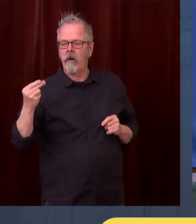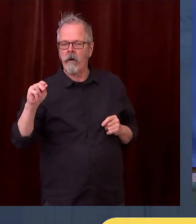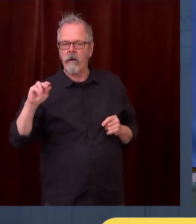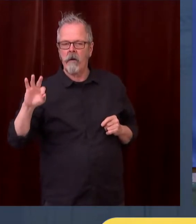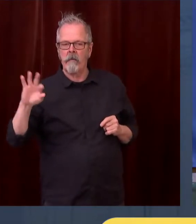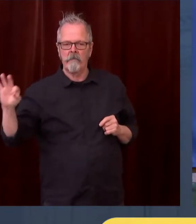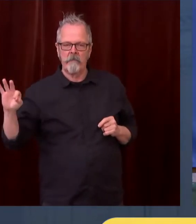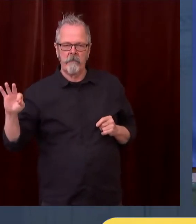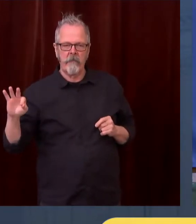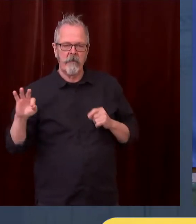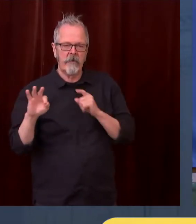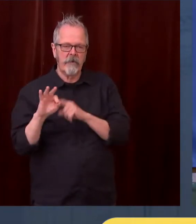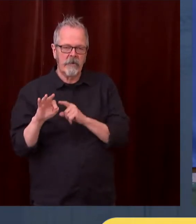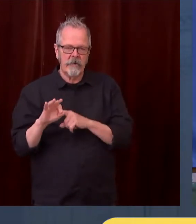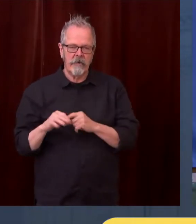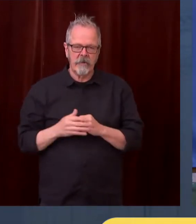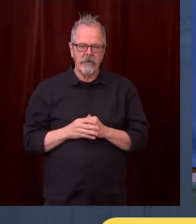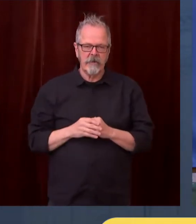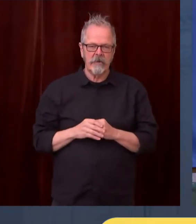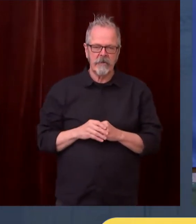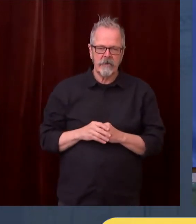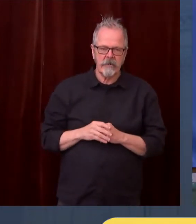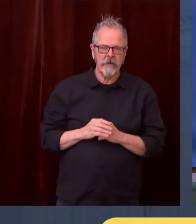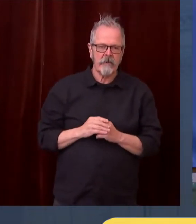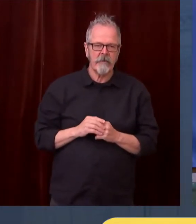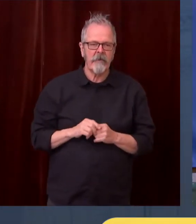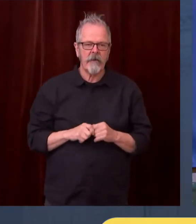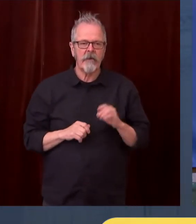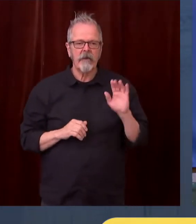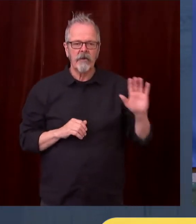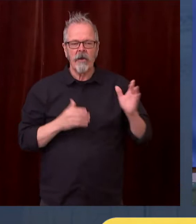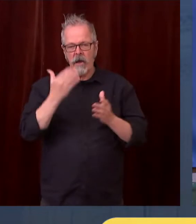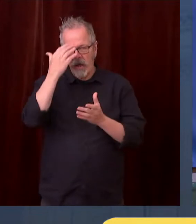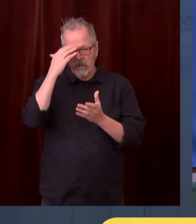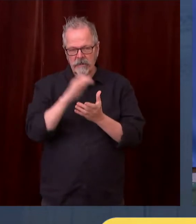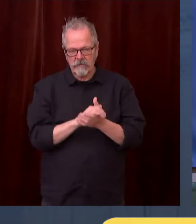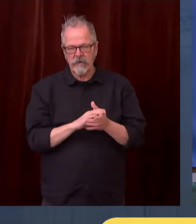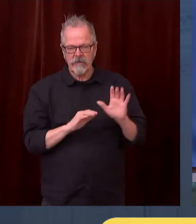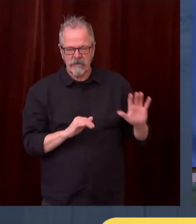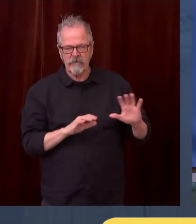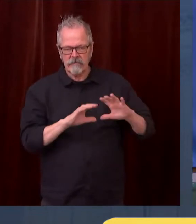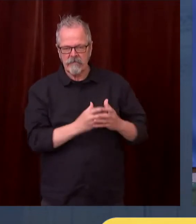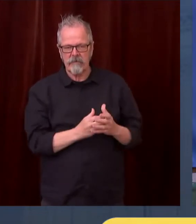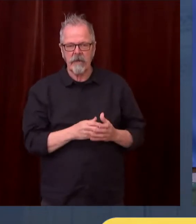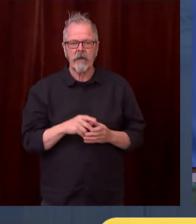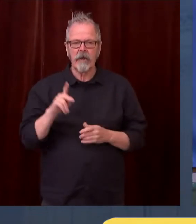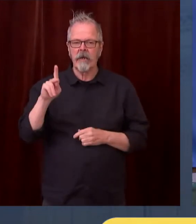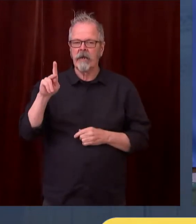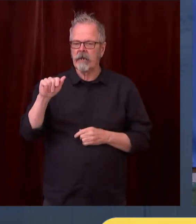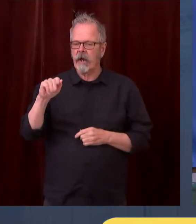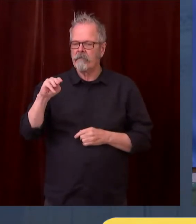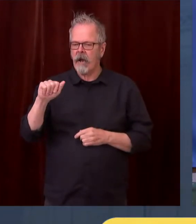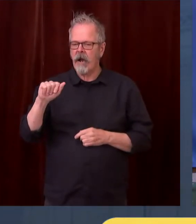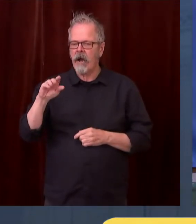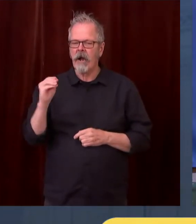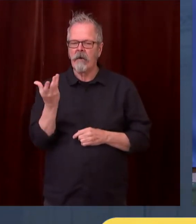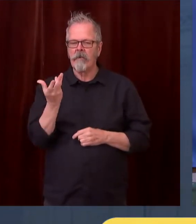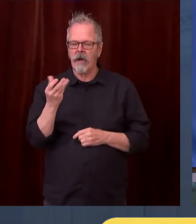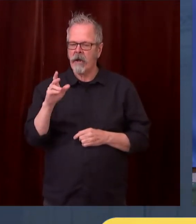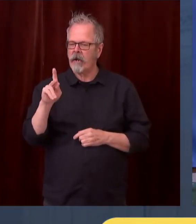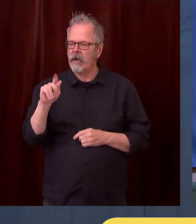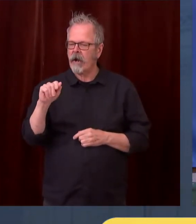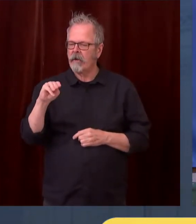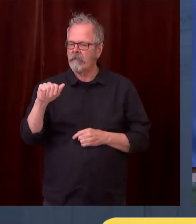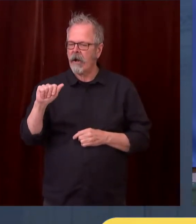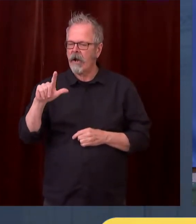bringing to this effort. We think we need more evening hours available at these sites. We think there's some more that we can do about